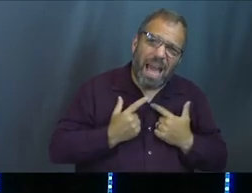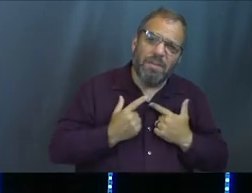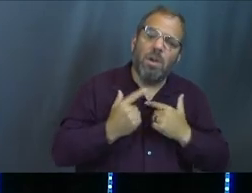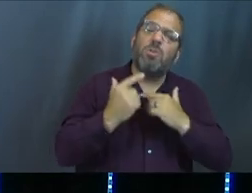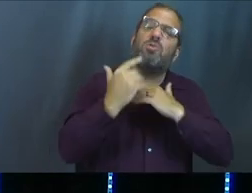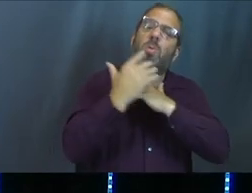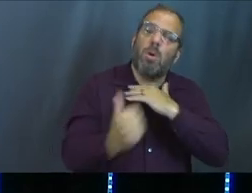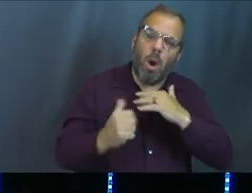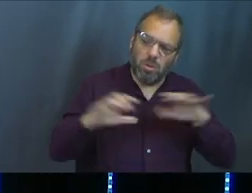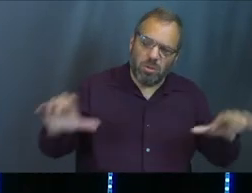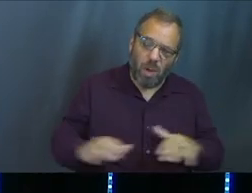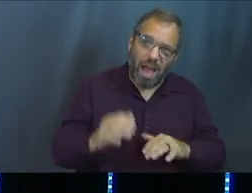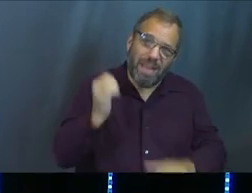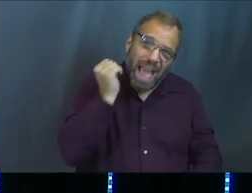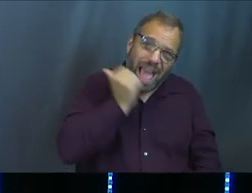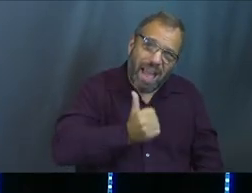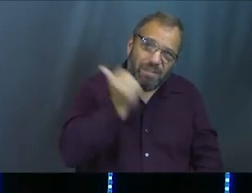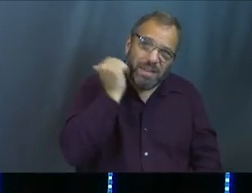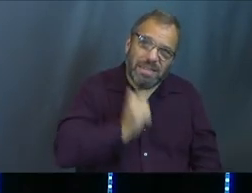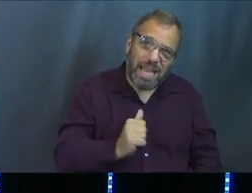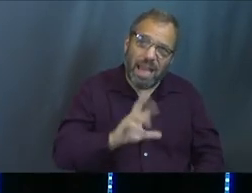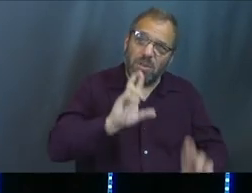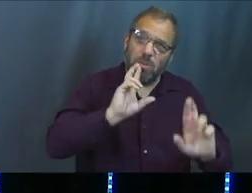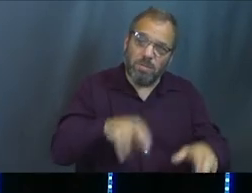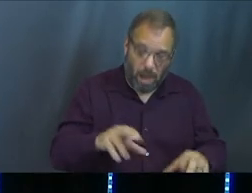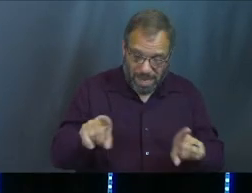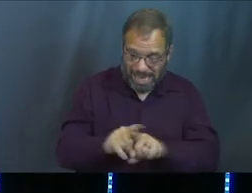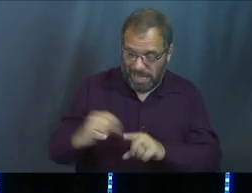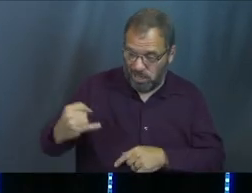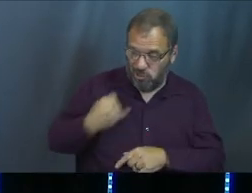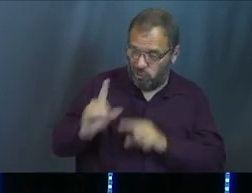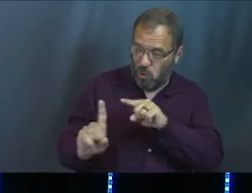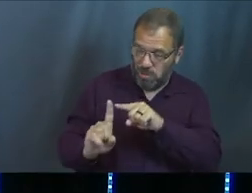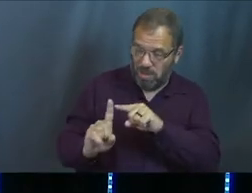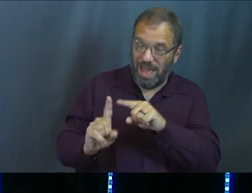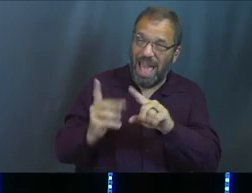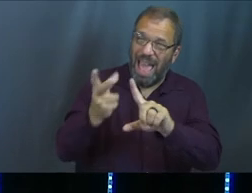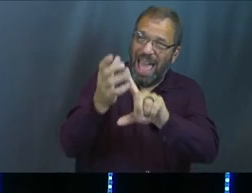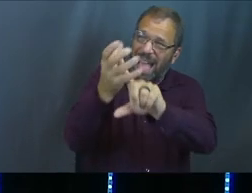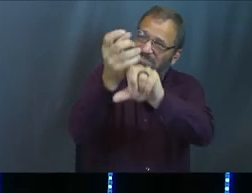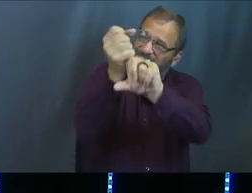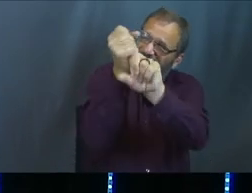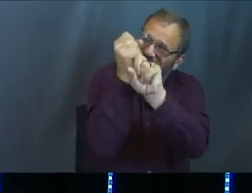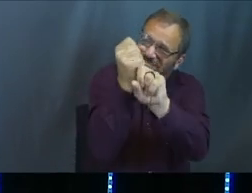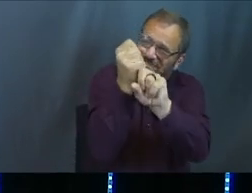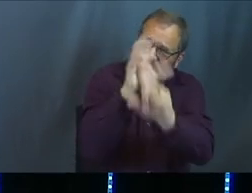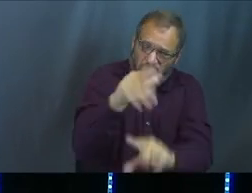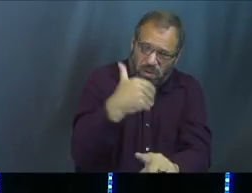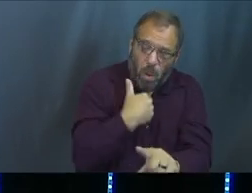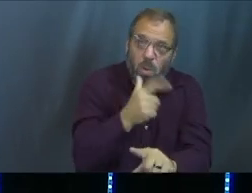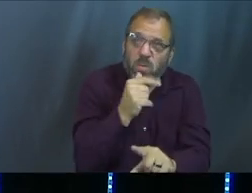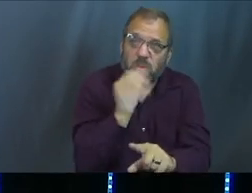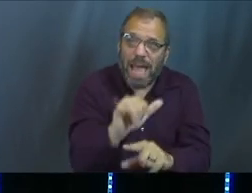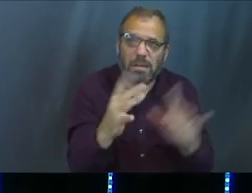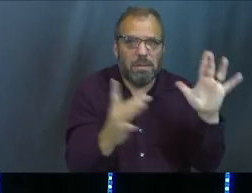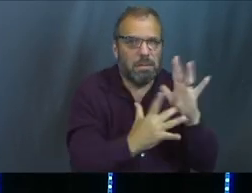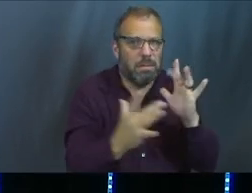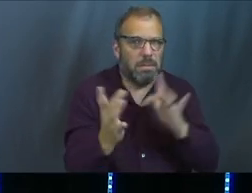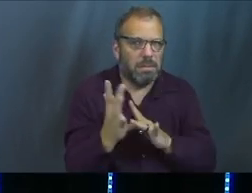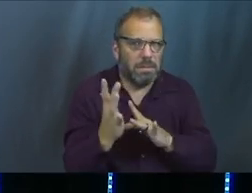called to strive each time to respond like Joseph and hold on to the anchor for our souls that is Jesus Christ.